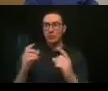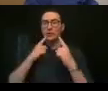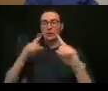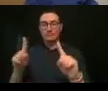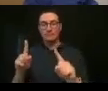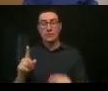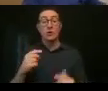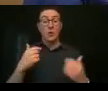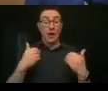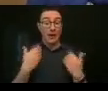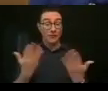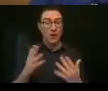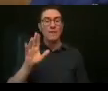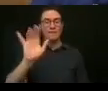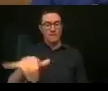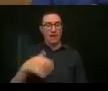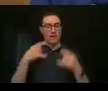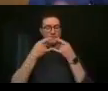that has the ties.